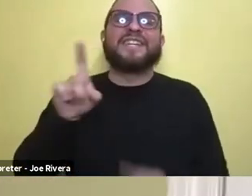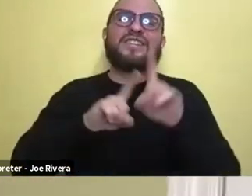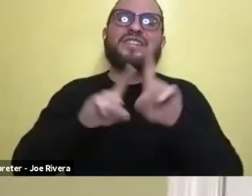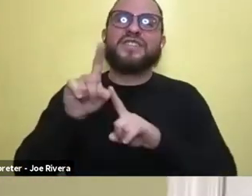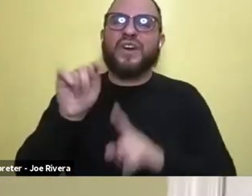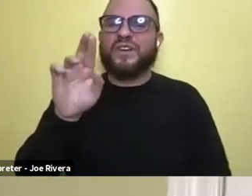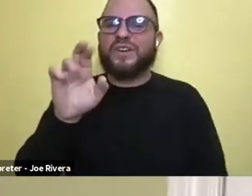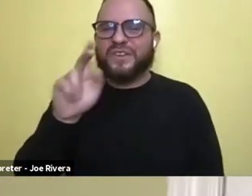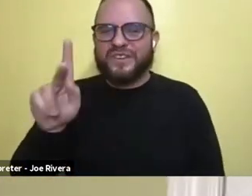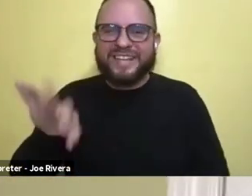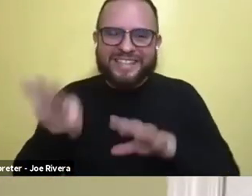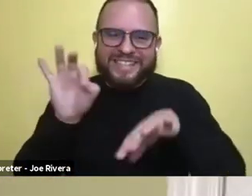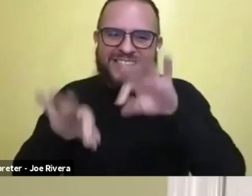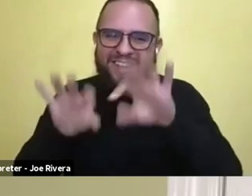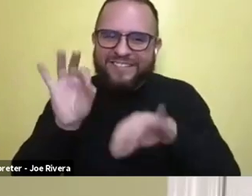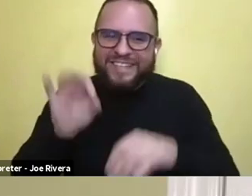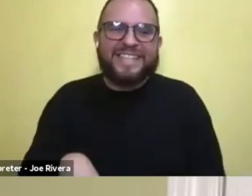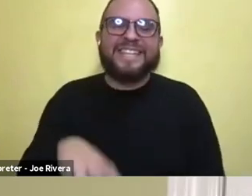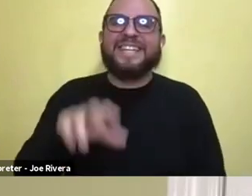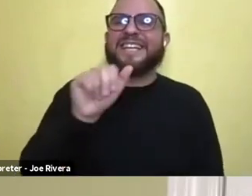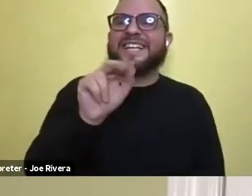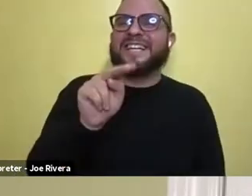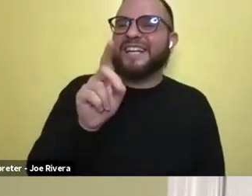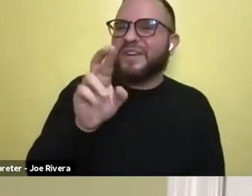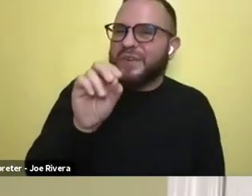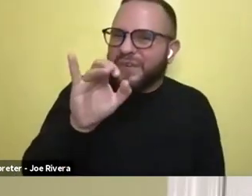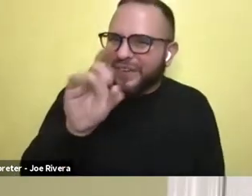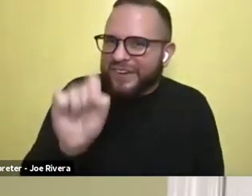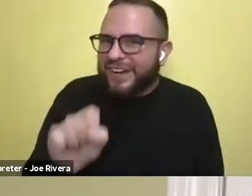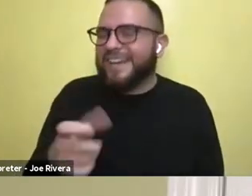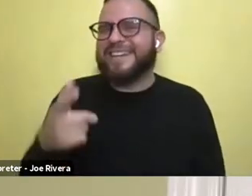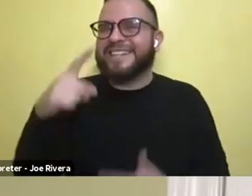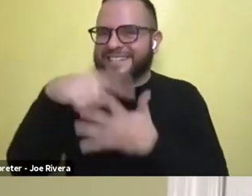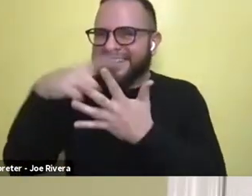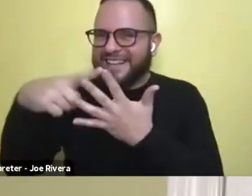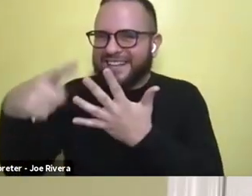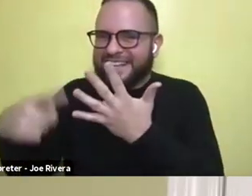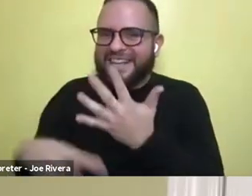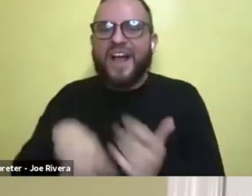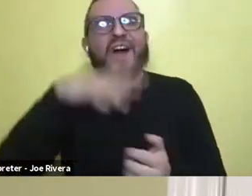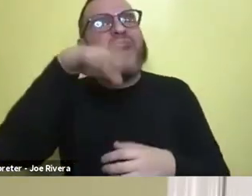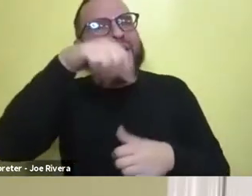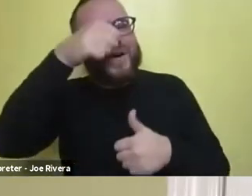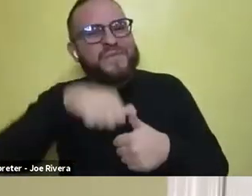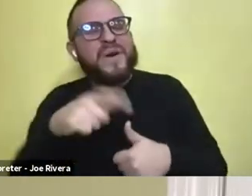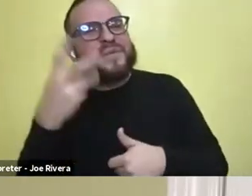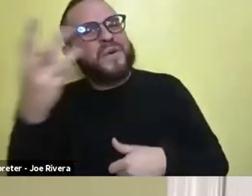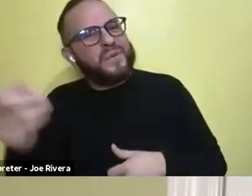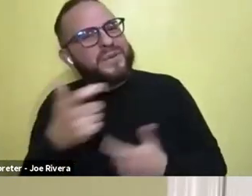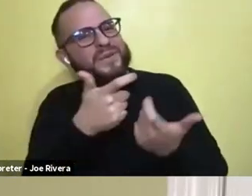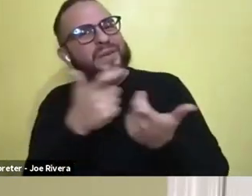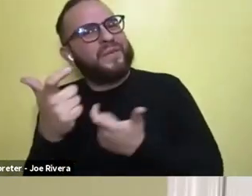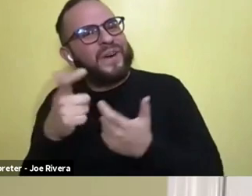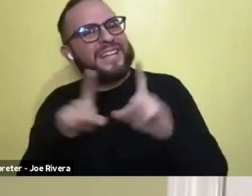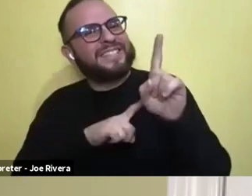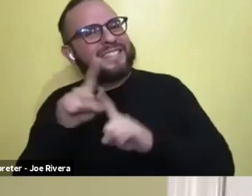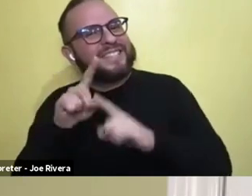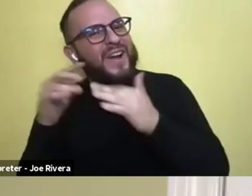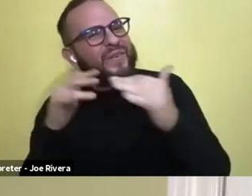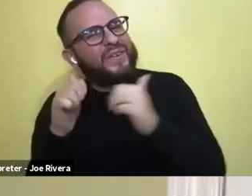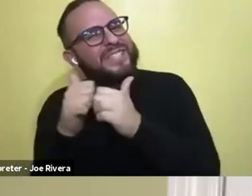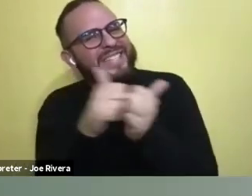like all of those. Planet Data, Androids, Sod And very much enjoyed that. Remember when we went to go see Star Wars all together?